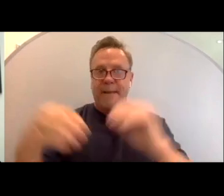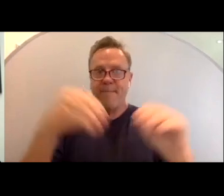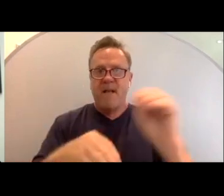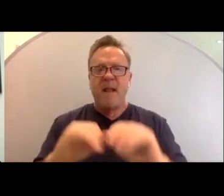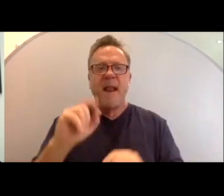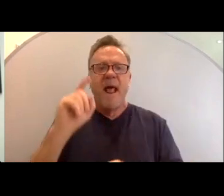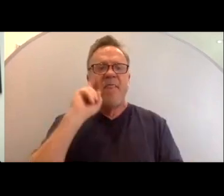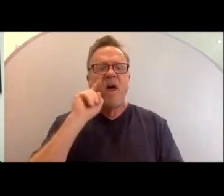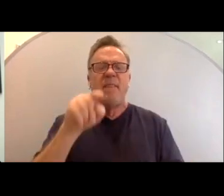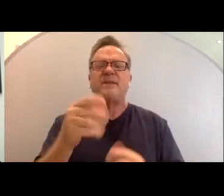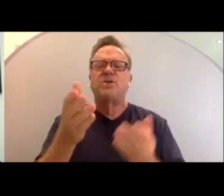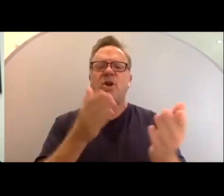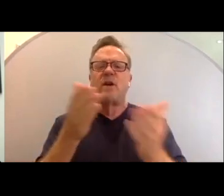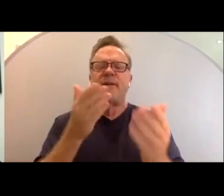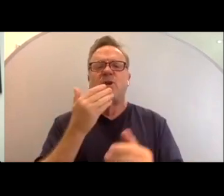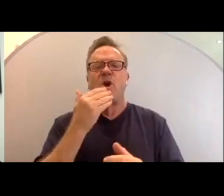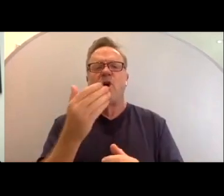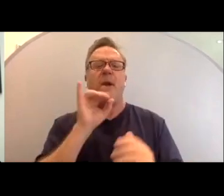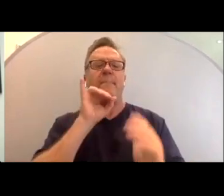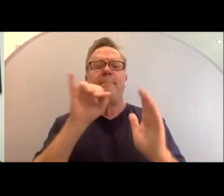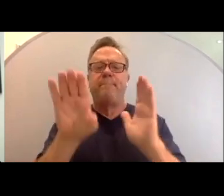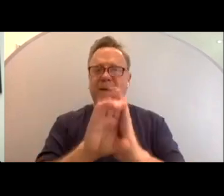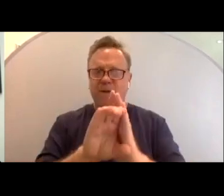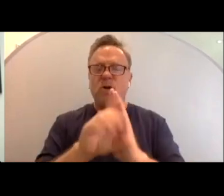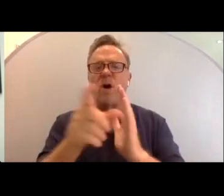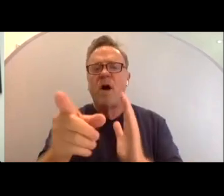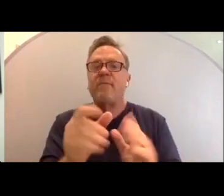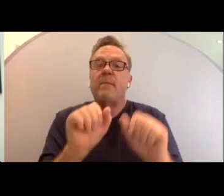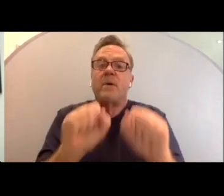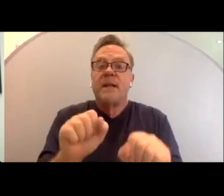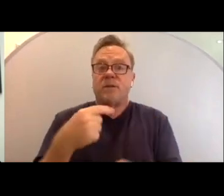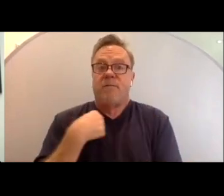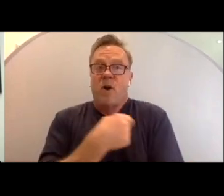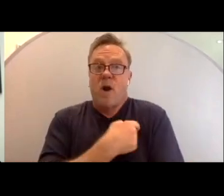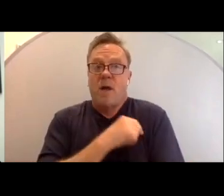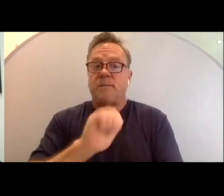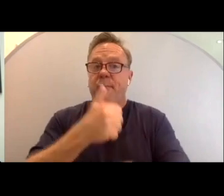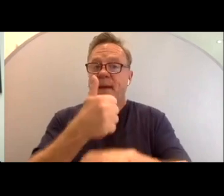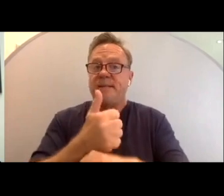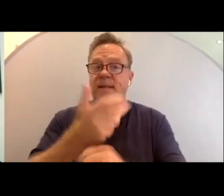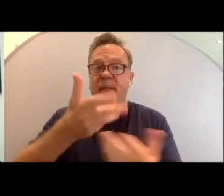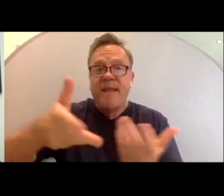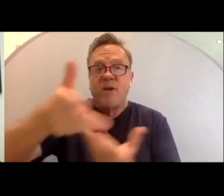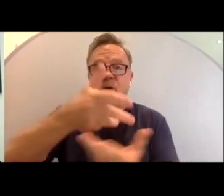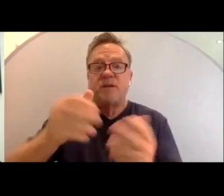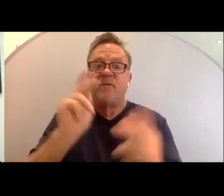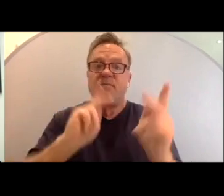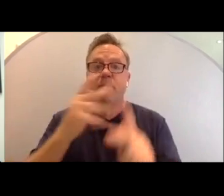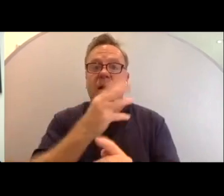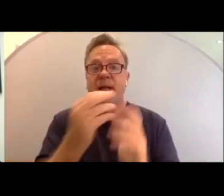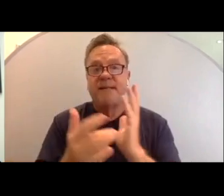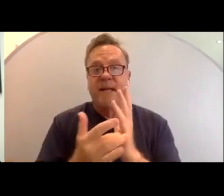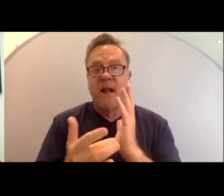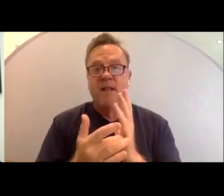it kind of served as a useful image of the potential for us based on the interaction of people and technology.